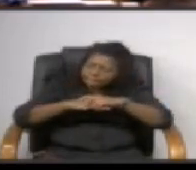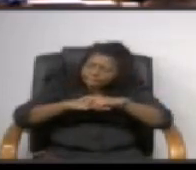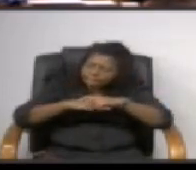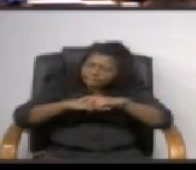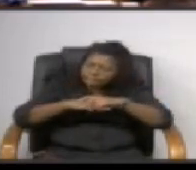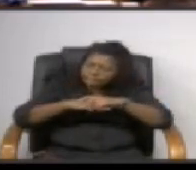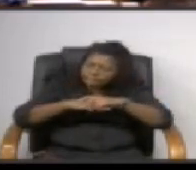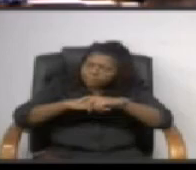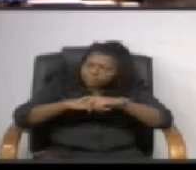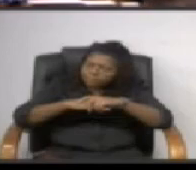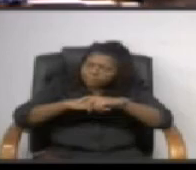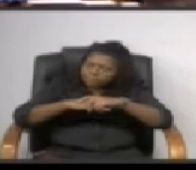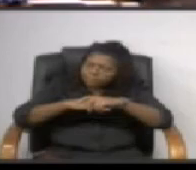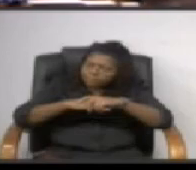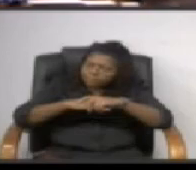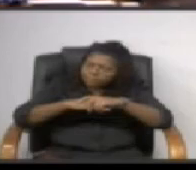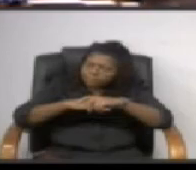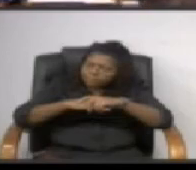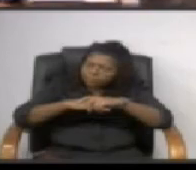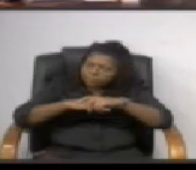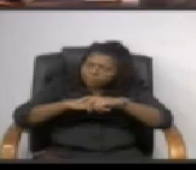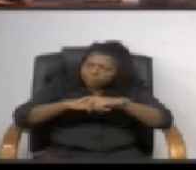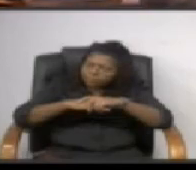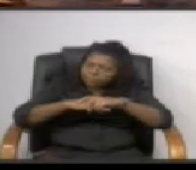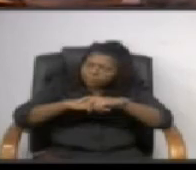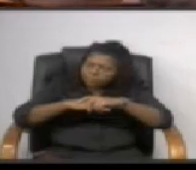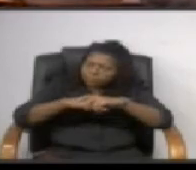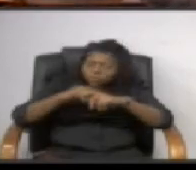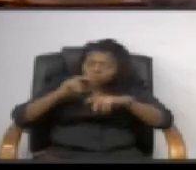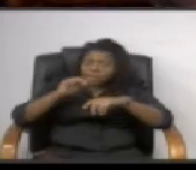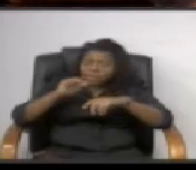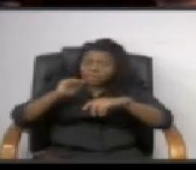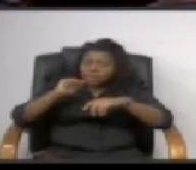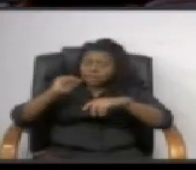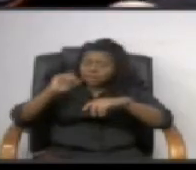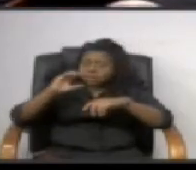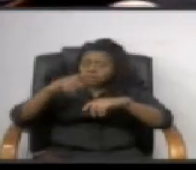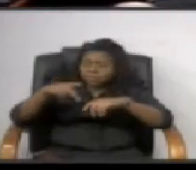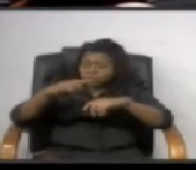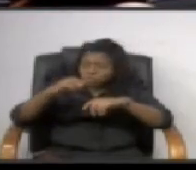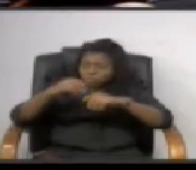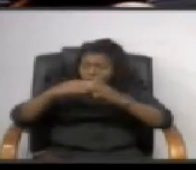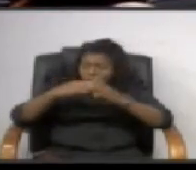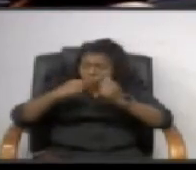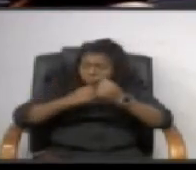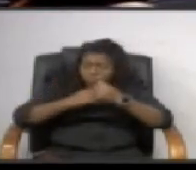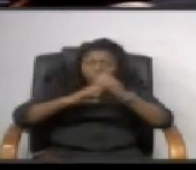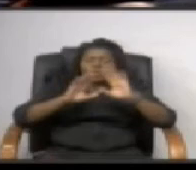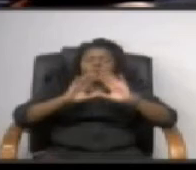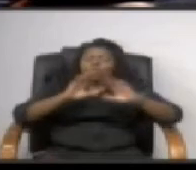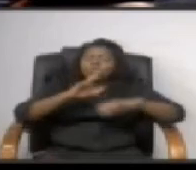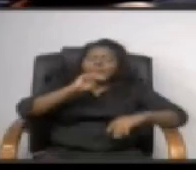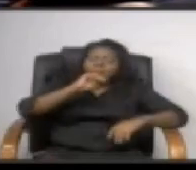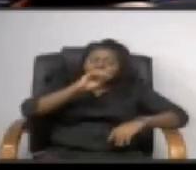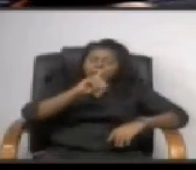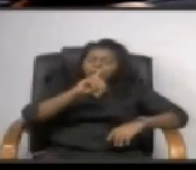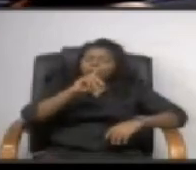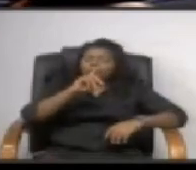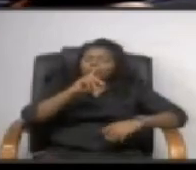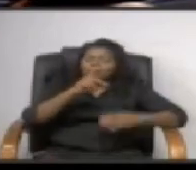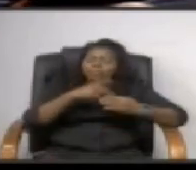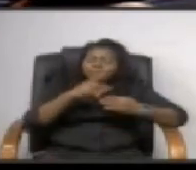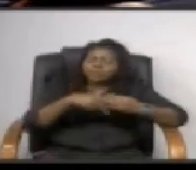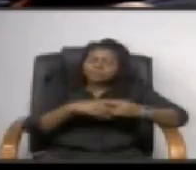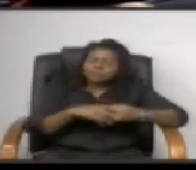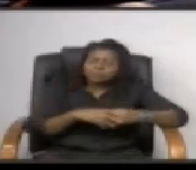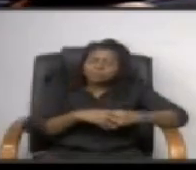acp's uh no no no no no don't want to support that the man project i can even rip it out if